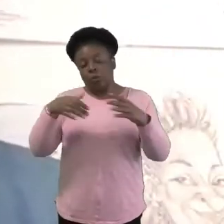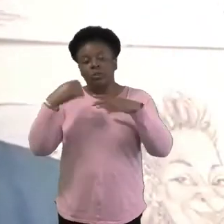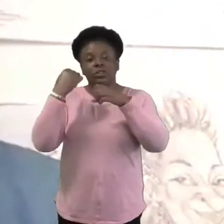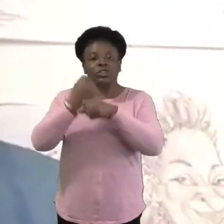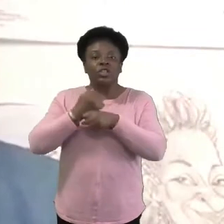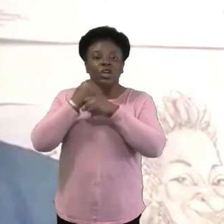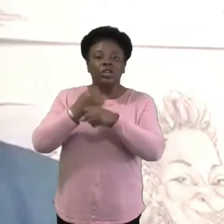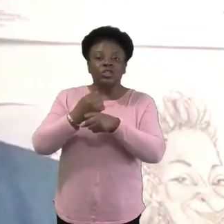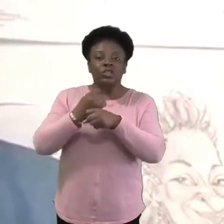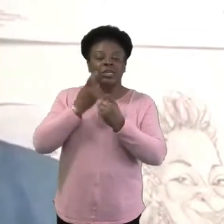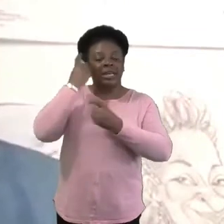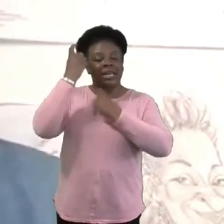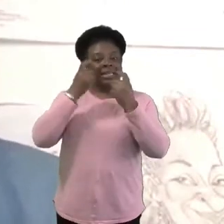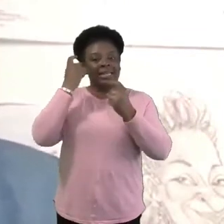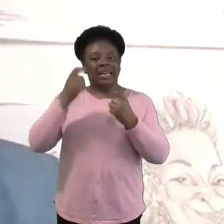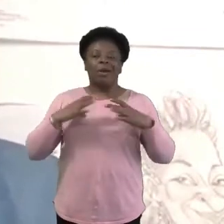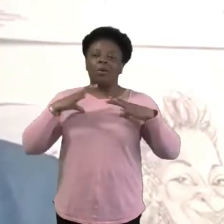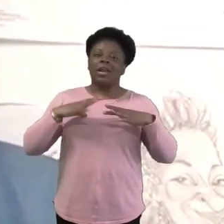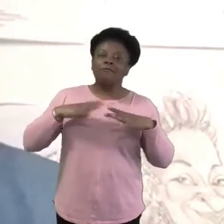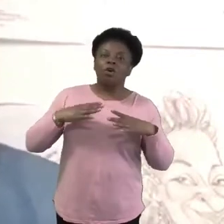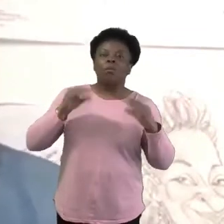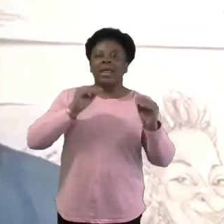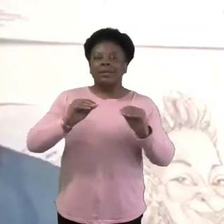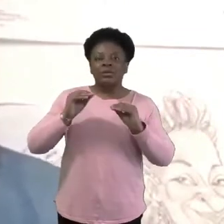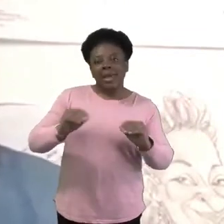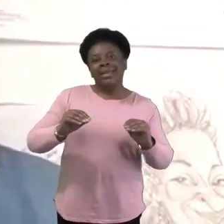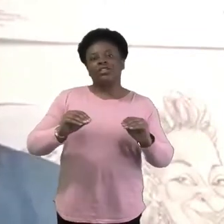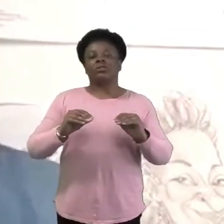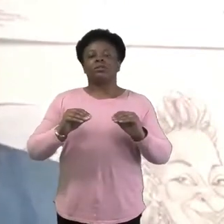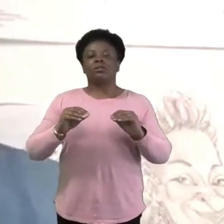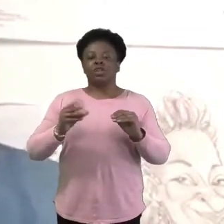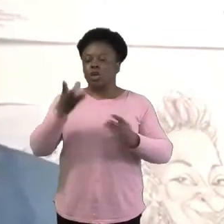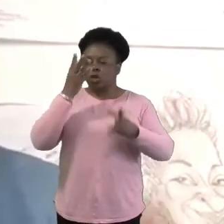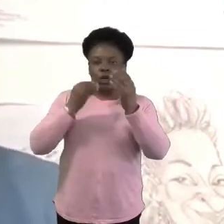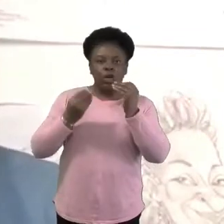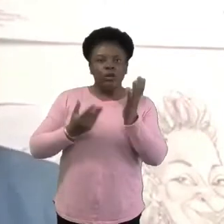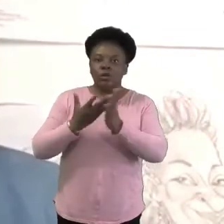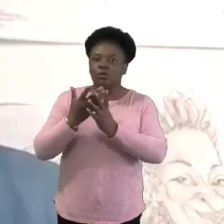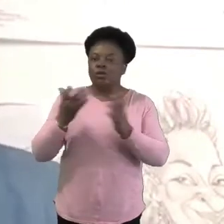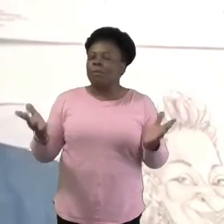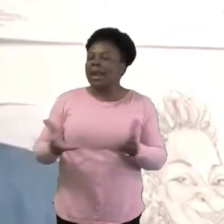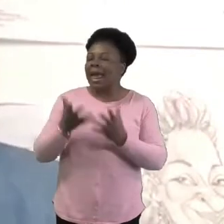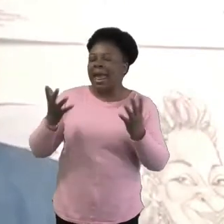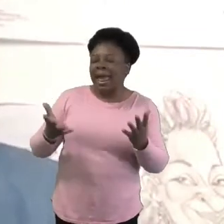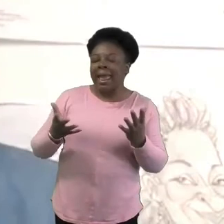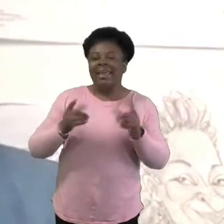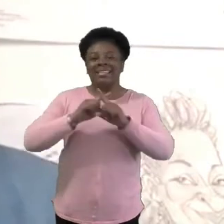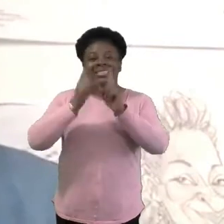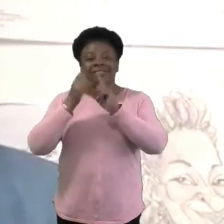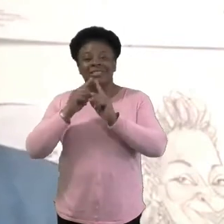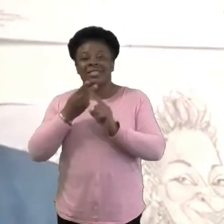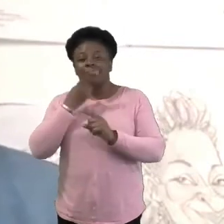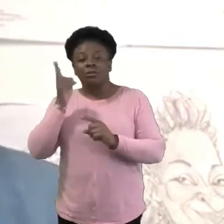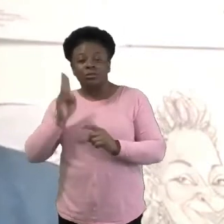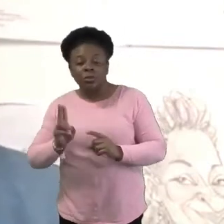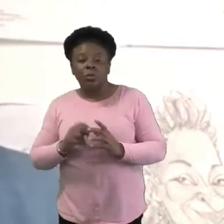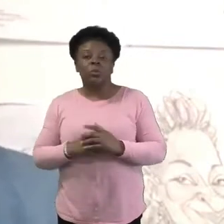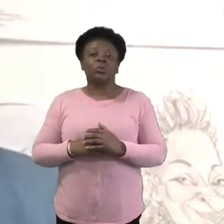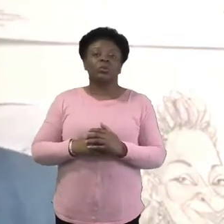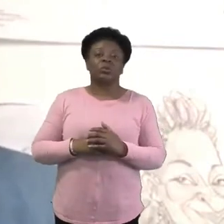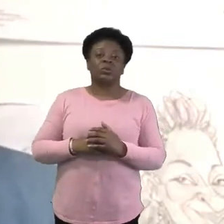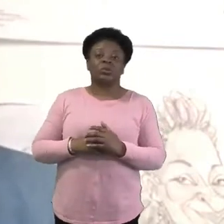informal education, talking through play, these are all different resources, schools. Um, it's your move,